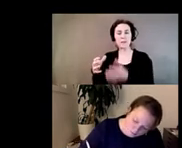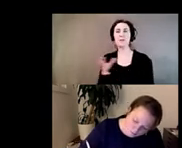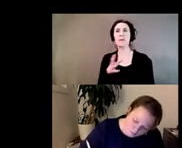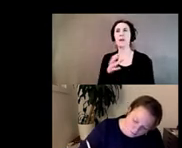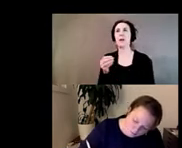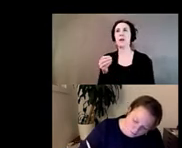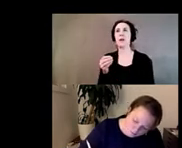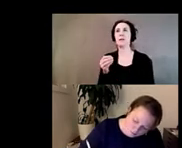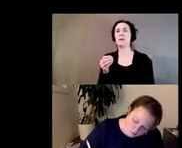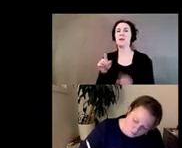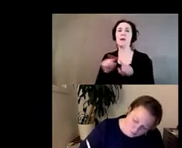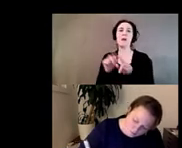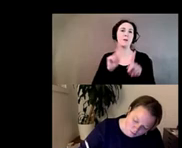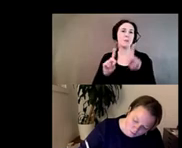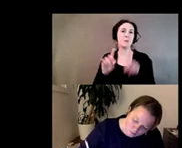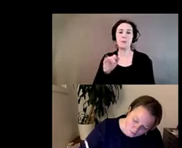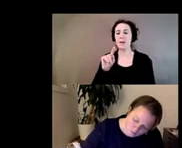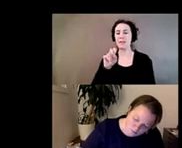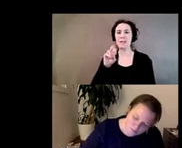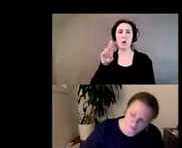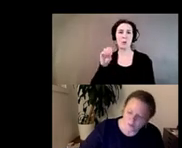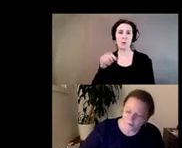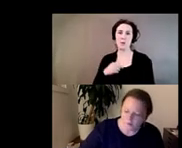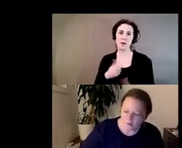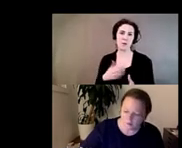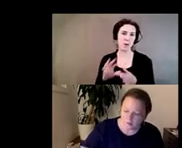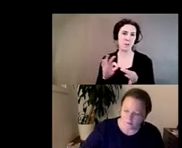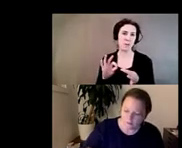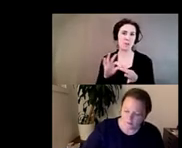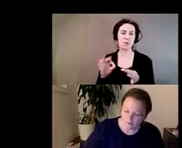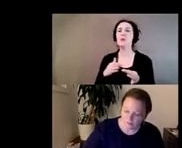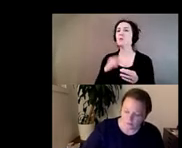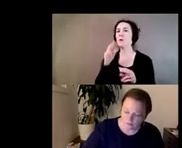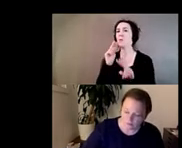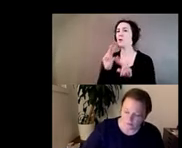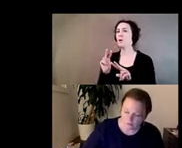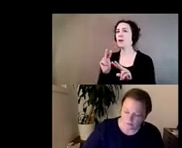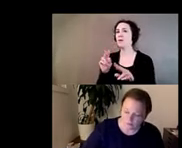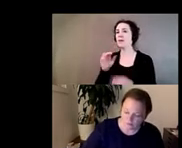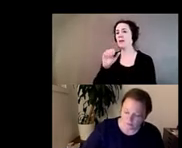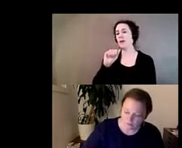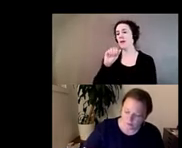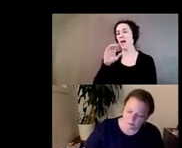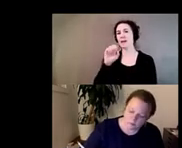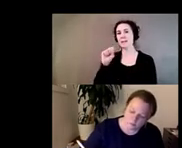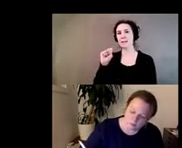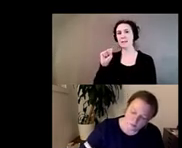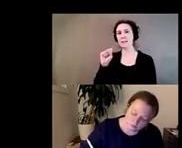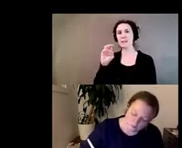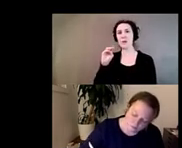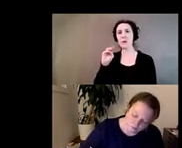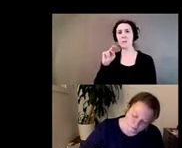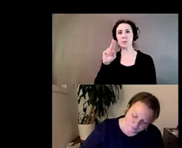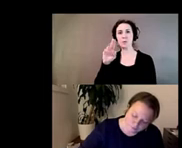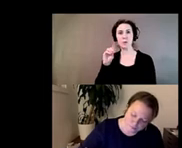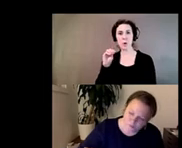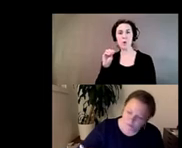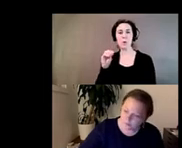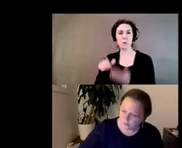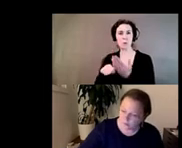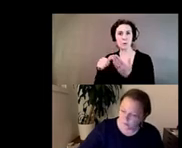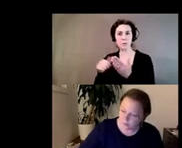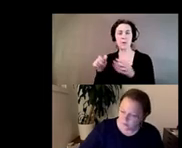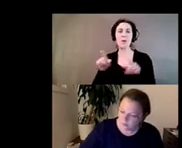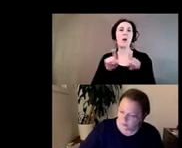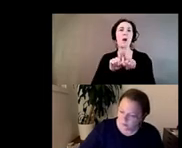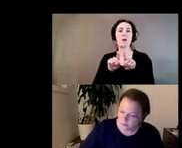folks like Terrell who I mentioned so I would check out the Access Mundo catalog which is an amazing piece I would also check out Mundos Alternos